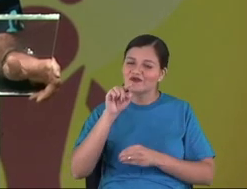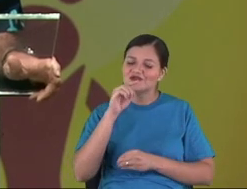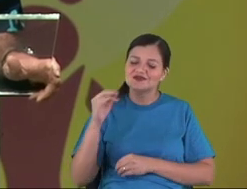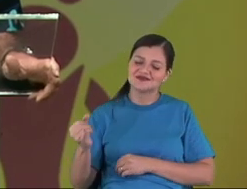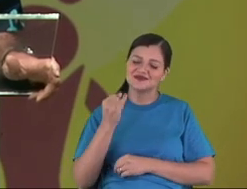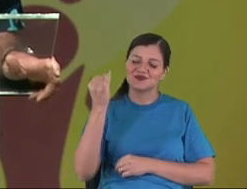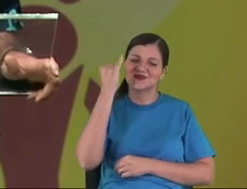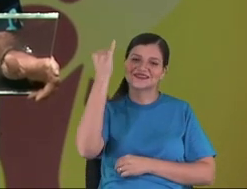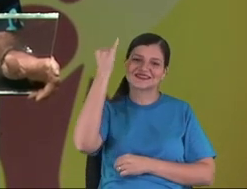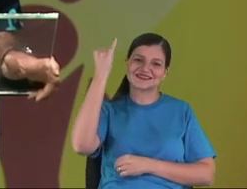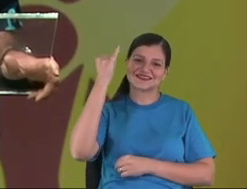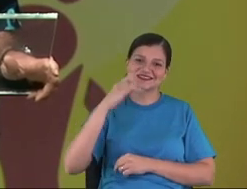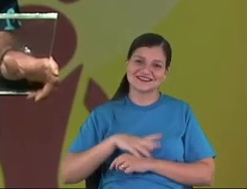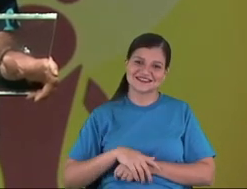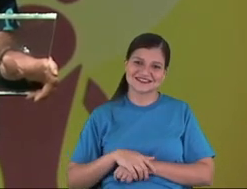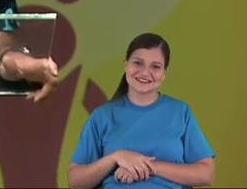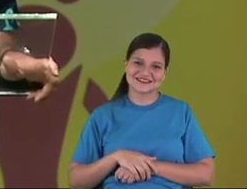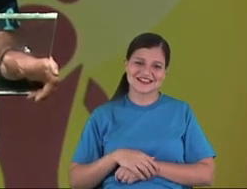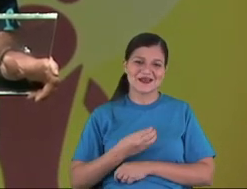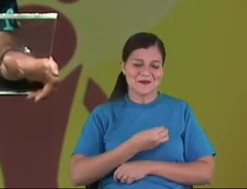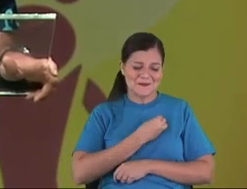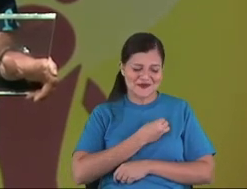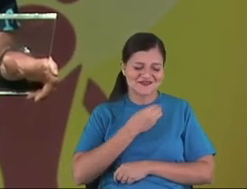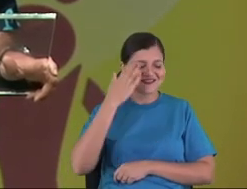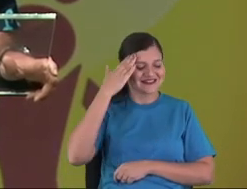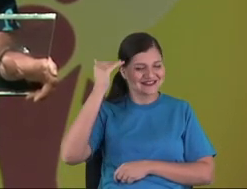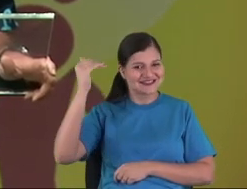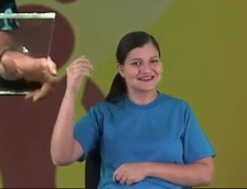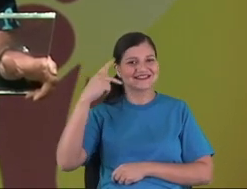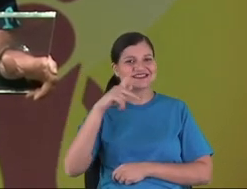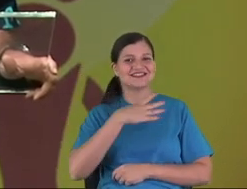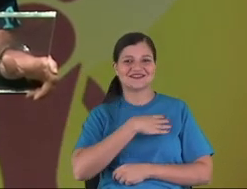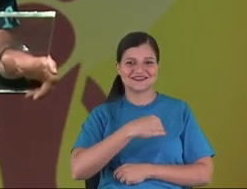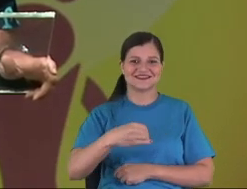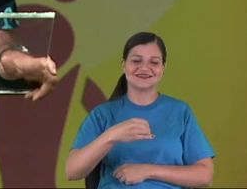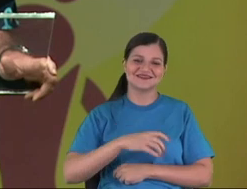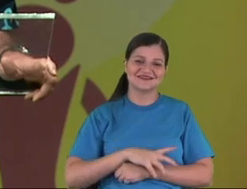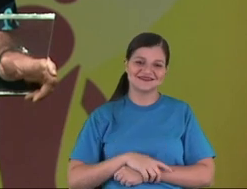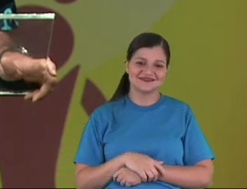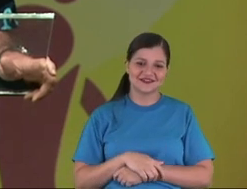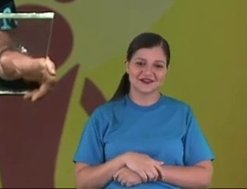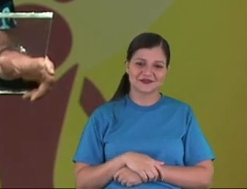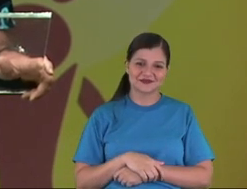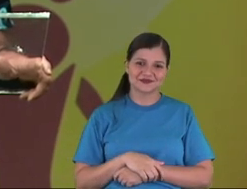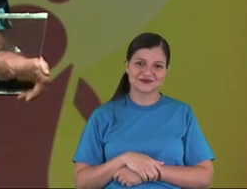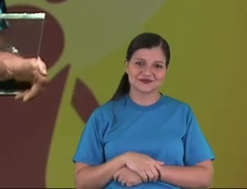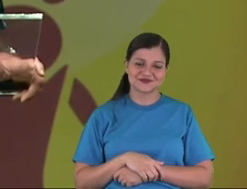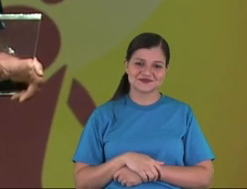fundamental in the life and the success of your kids.